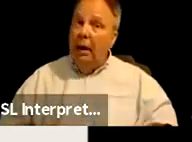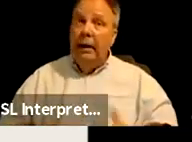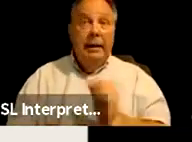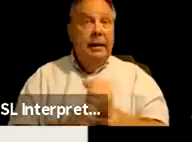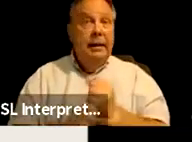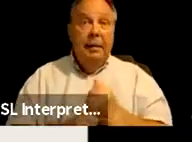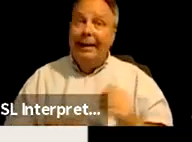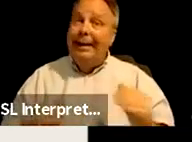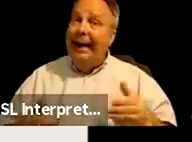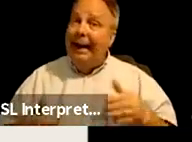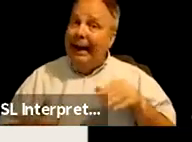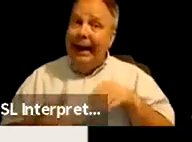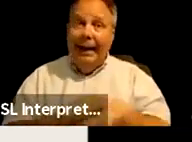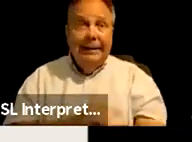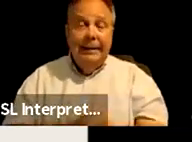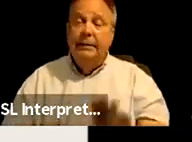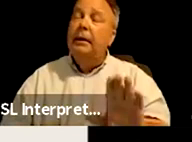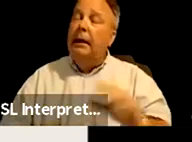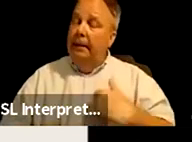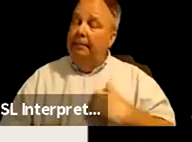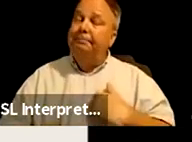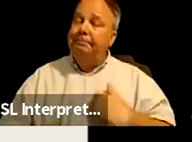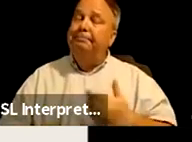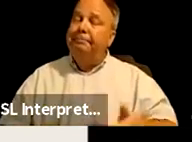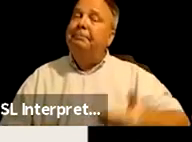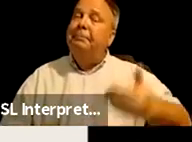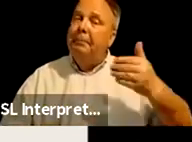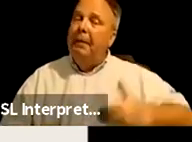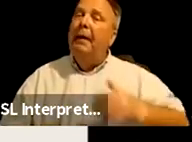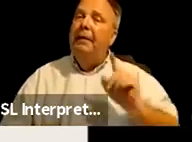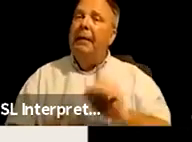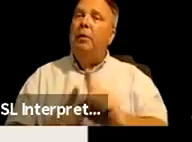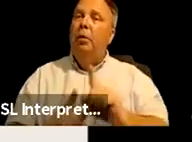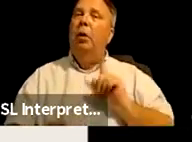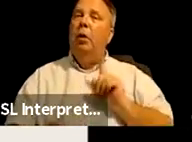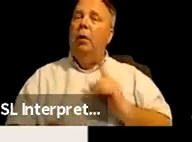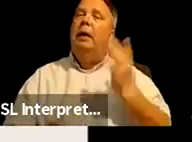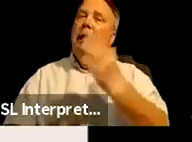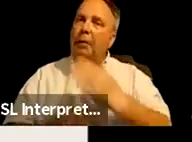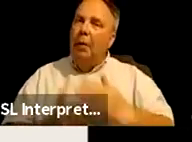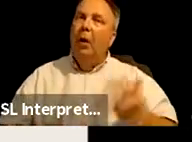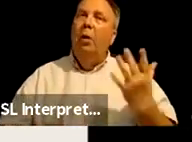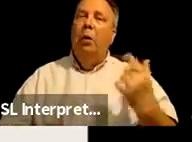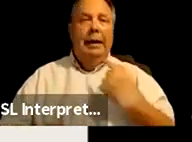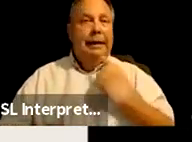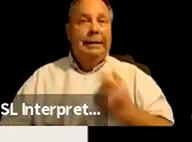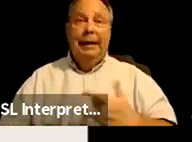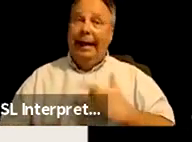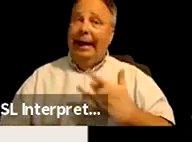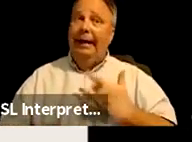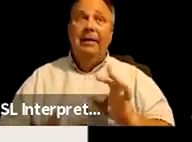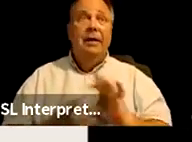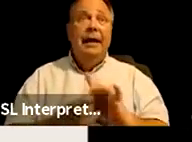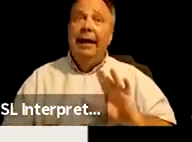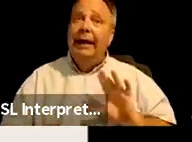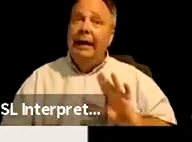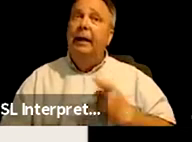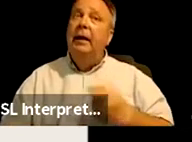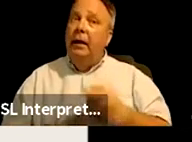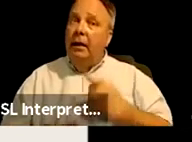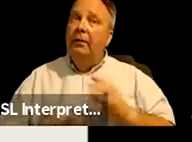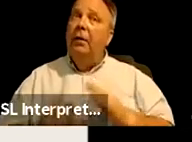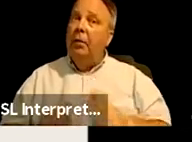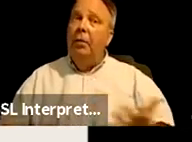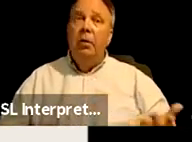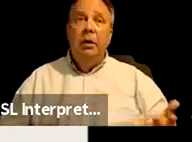then I've had to walk away. And, and that's part of why I have said, I feel, you know, alienated from community